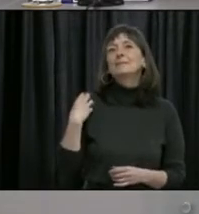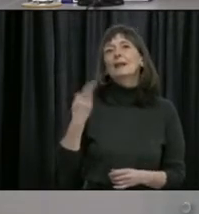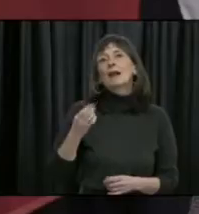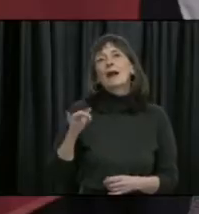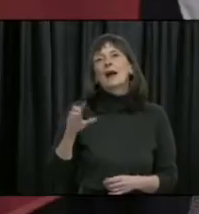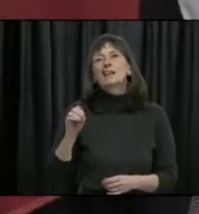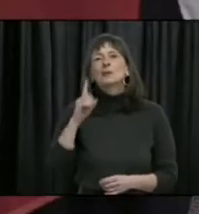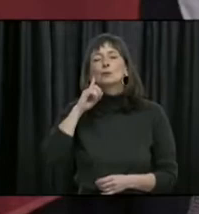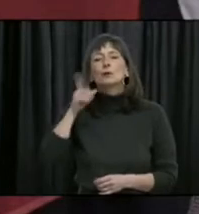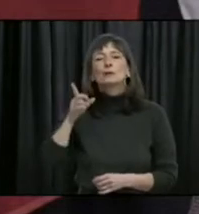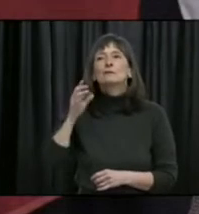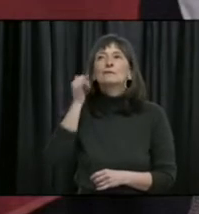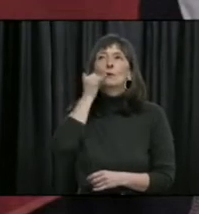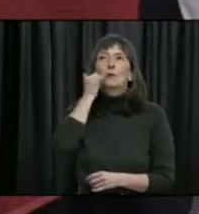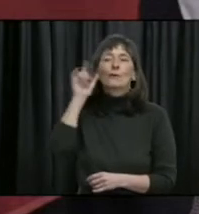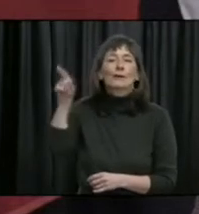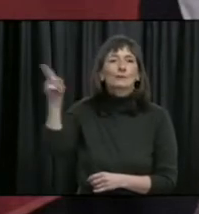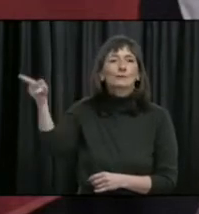virtually today.